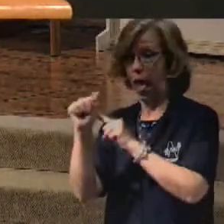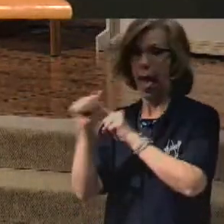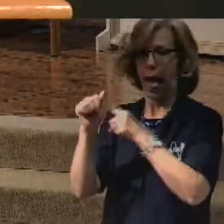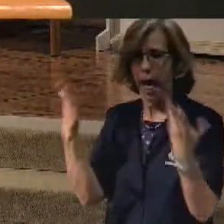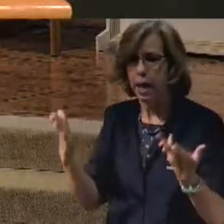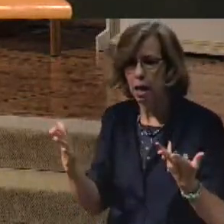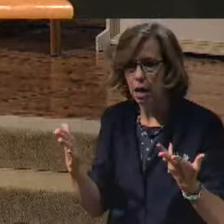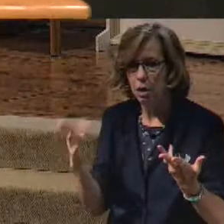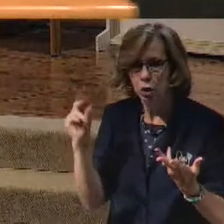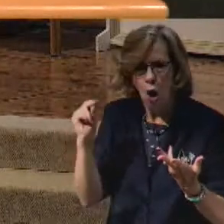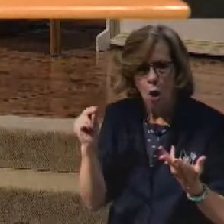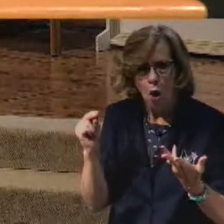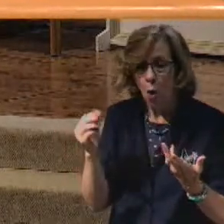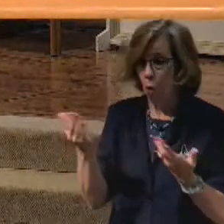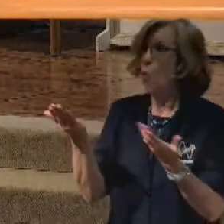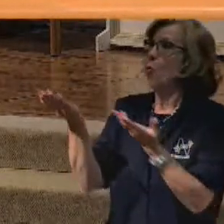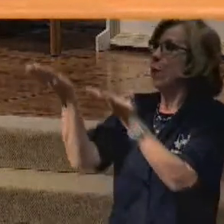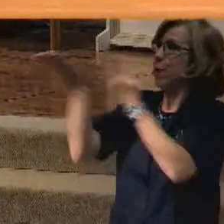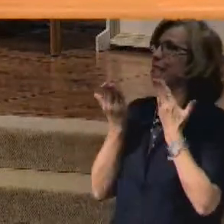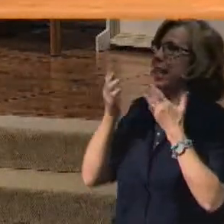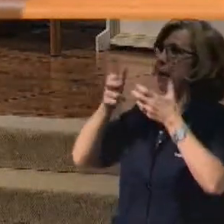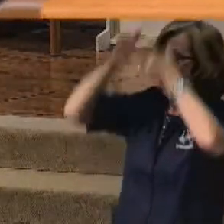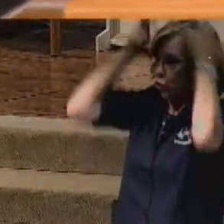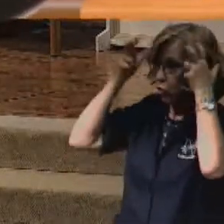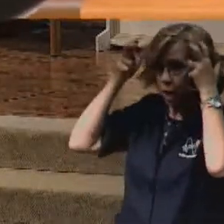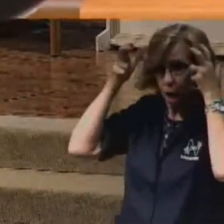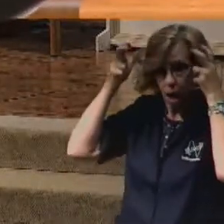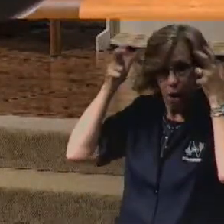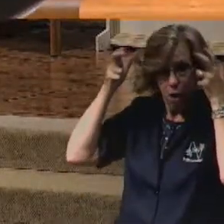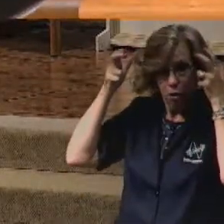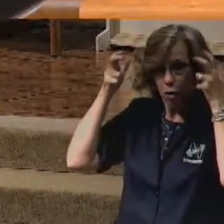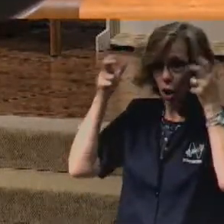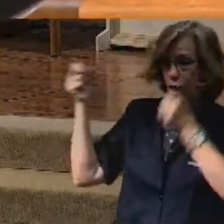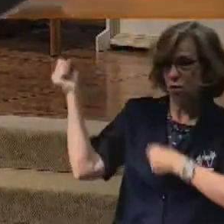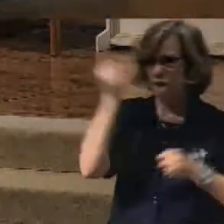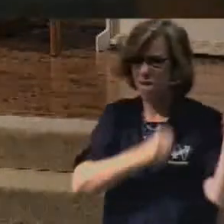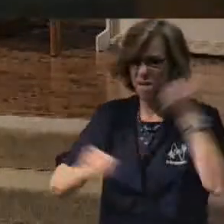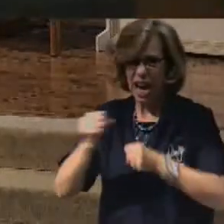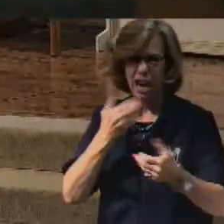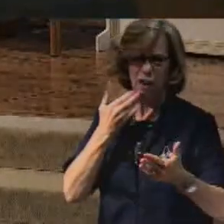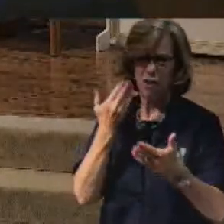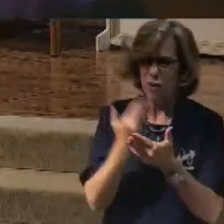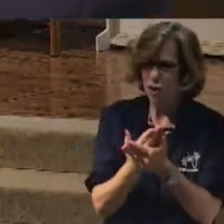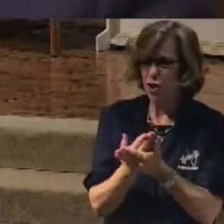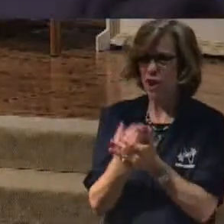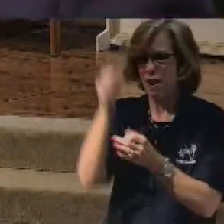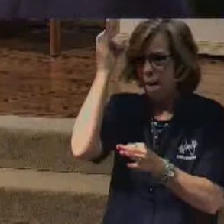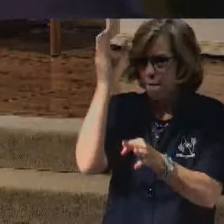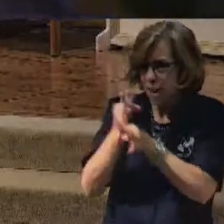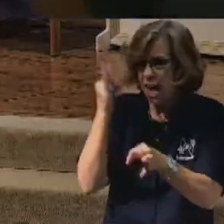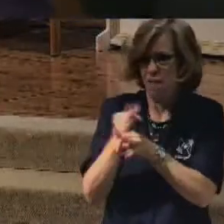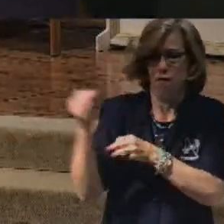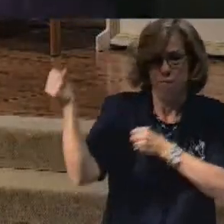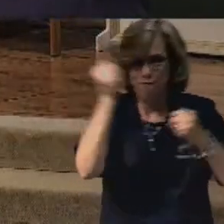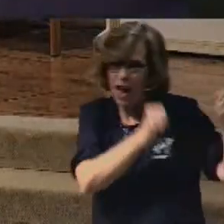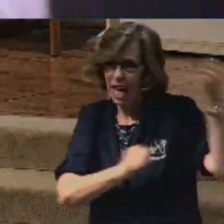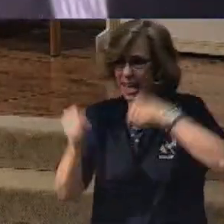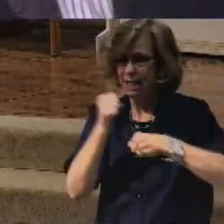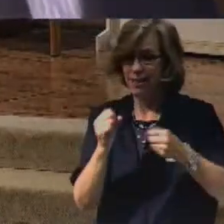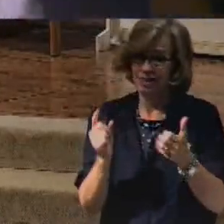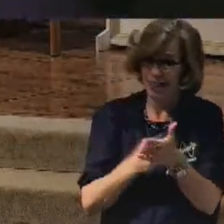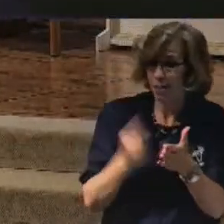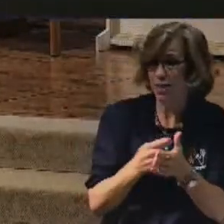We're talking about crowns. And as we're, as we're fighting the good fight of faith, there's going to be times it's going to hurt.